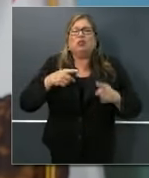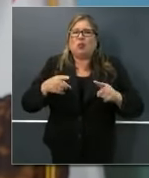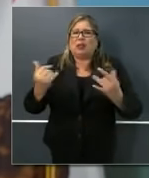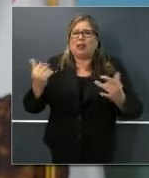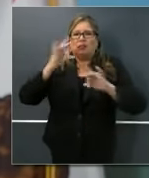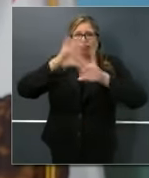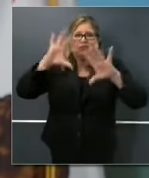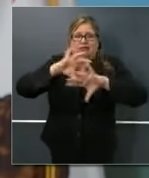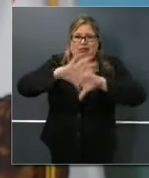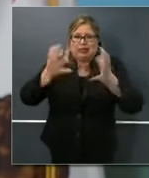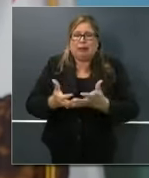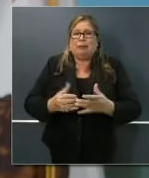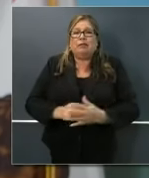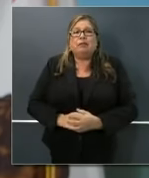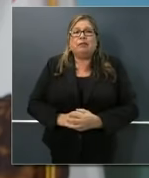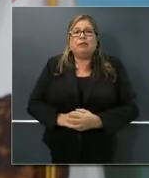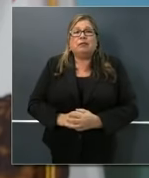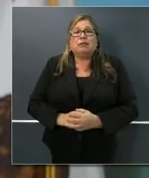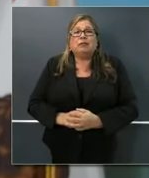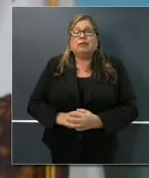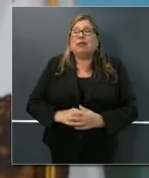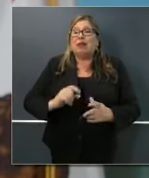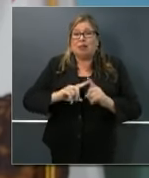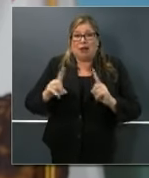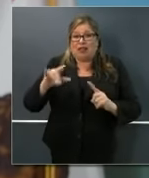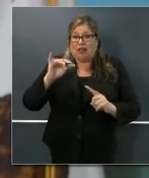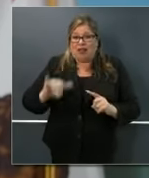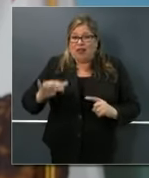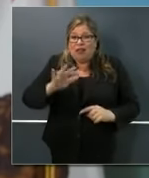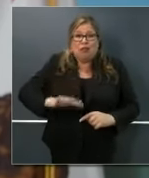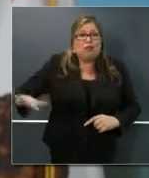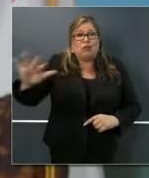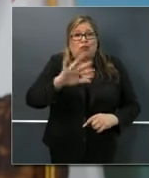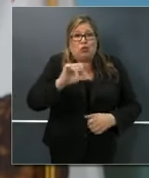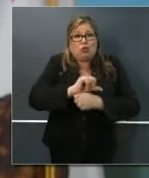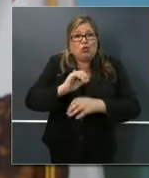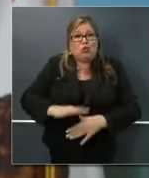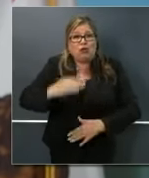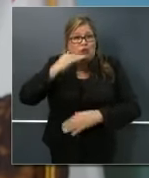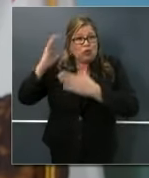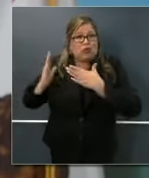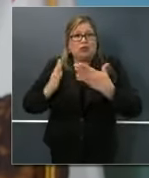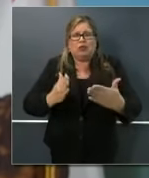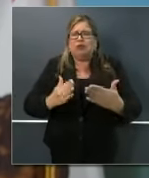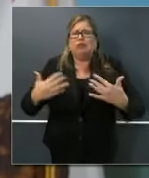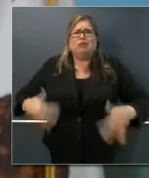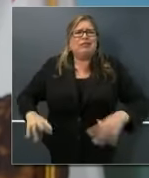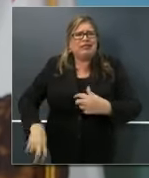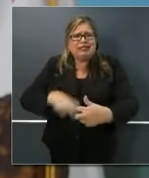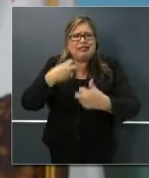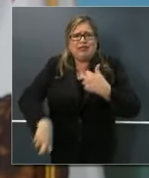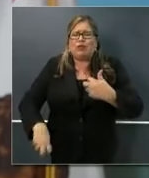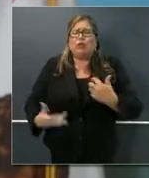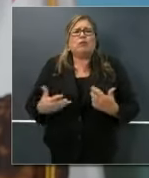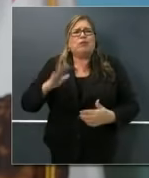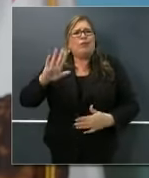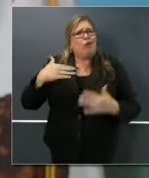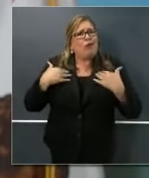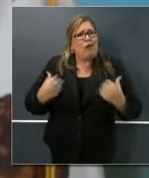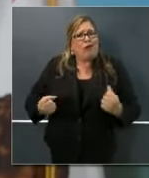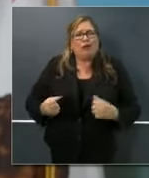in particular, has been hard hit by strife, by challenges in terms of health and safety,